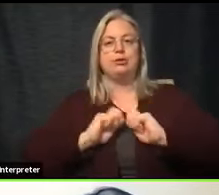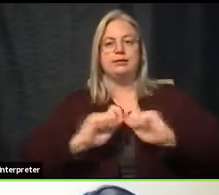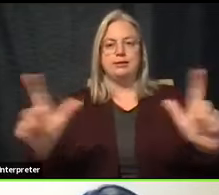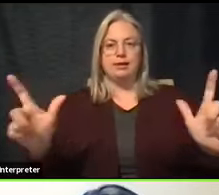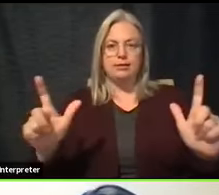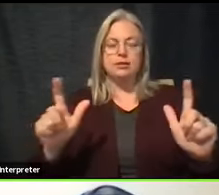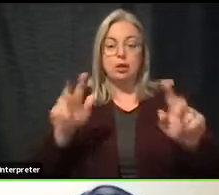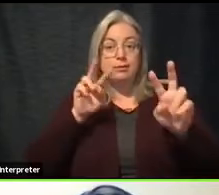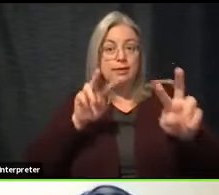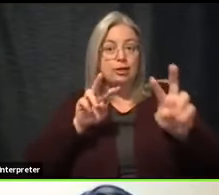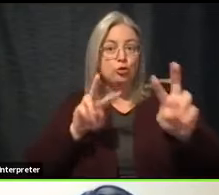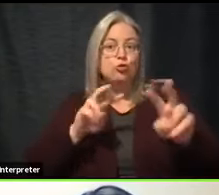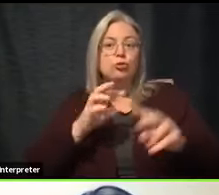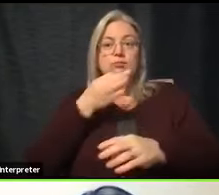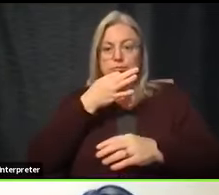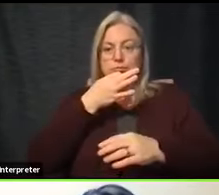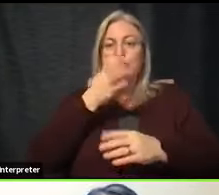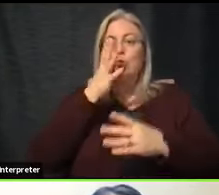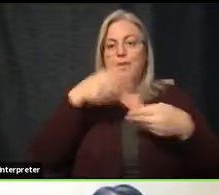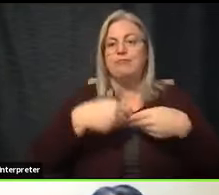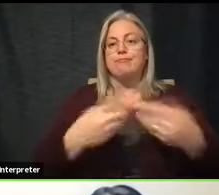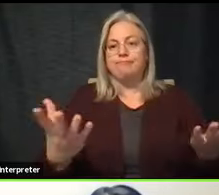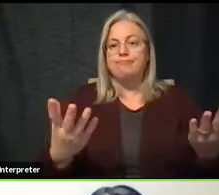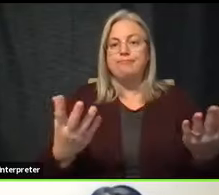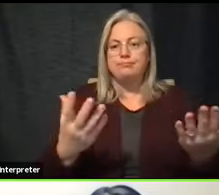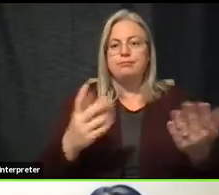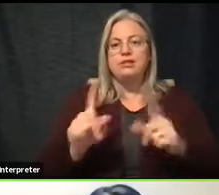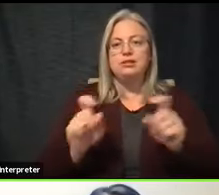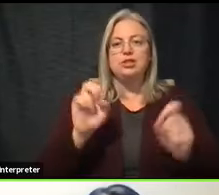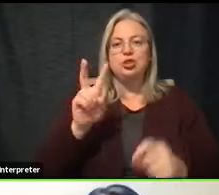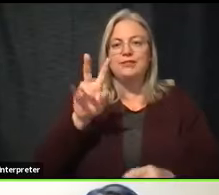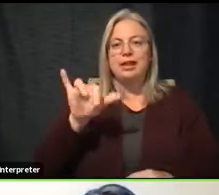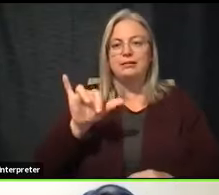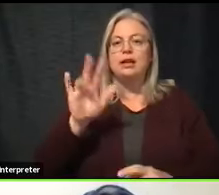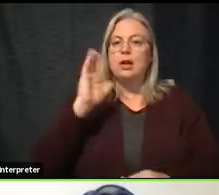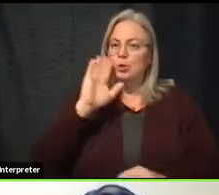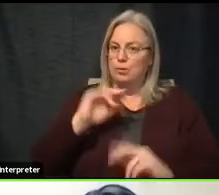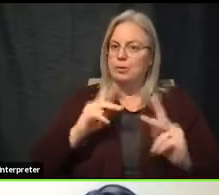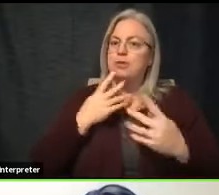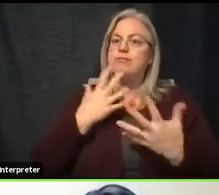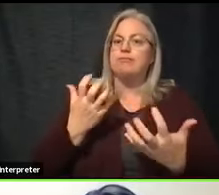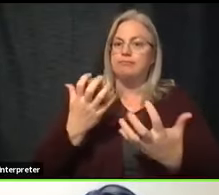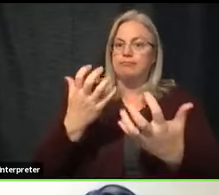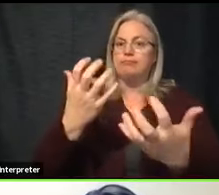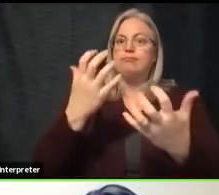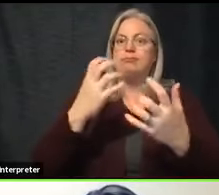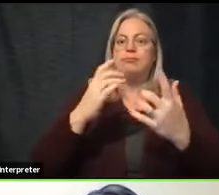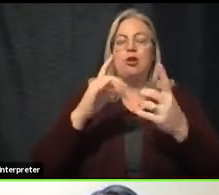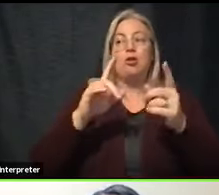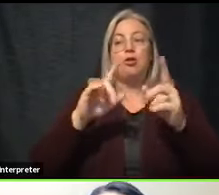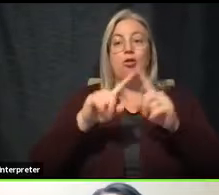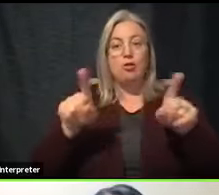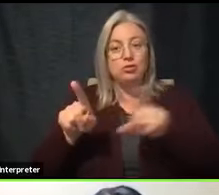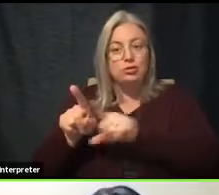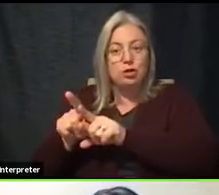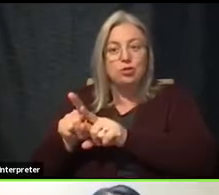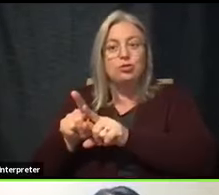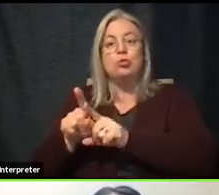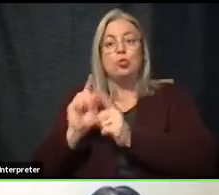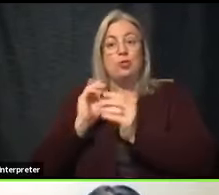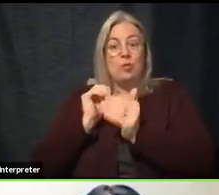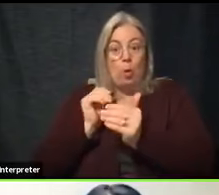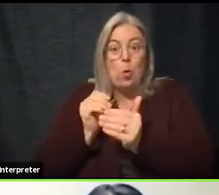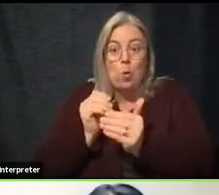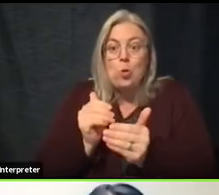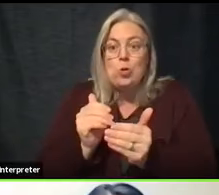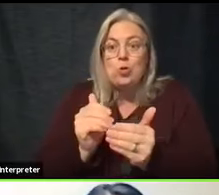So stay tuned. the near future, we will get that out. We know people are really interested. But at some point, too, we want to make sure that we're getting close enough. We're getting